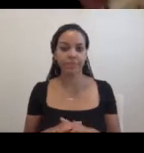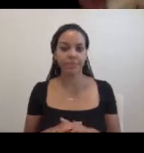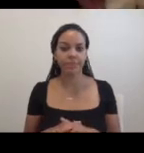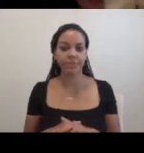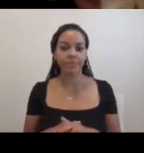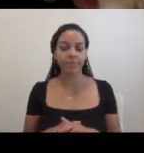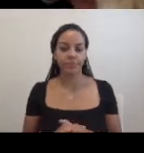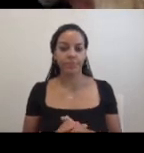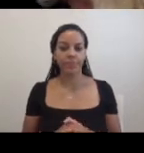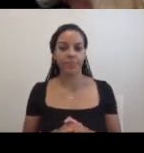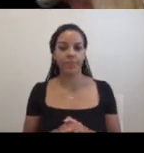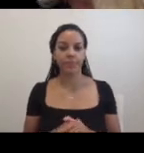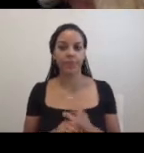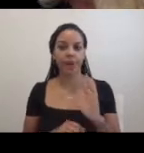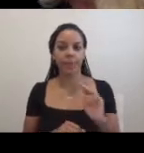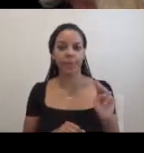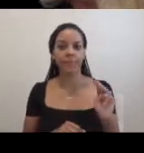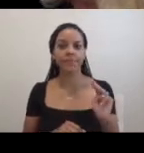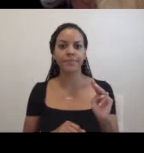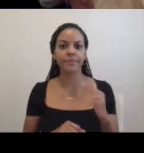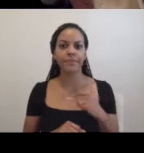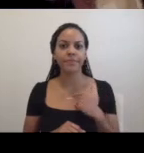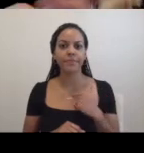Am I, how I started at